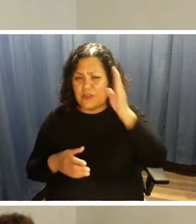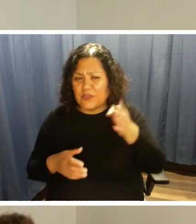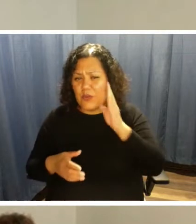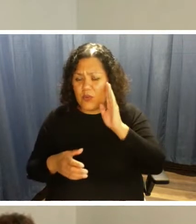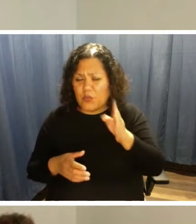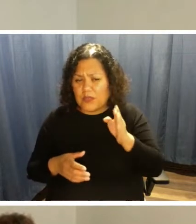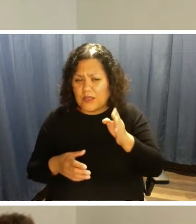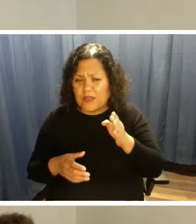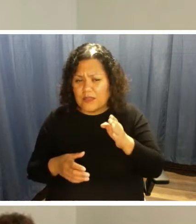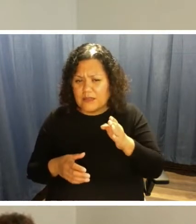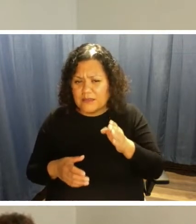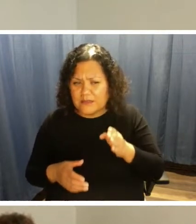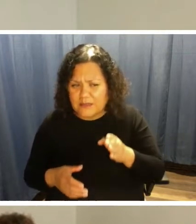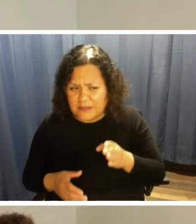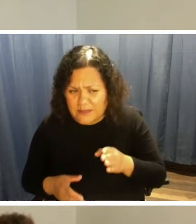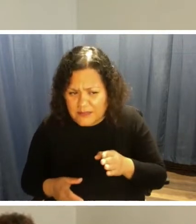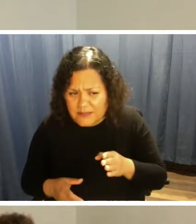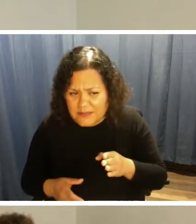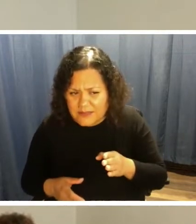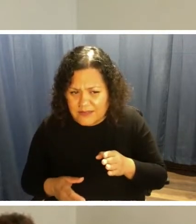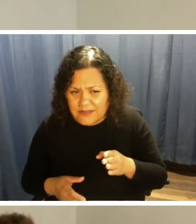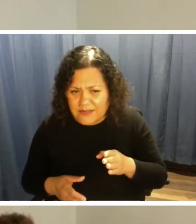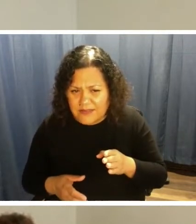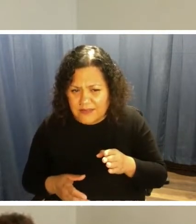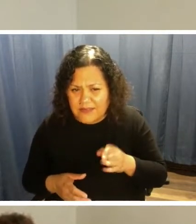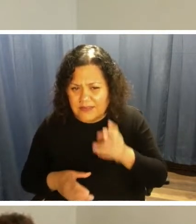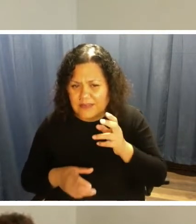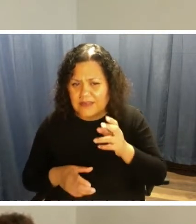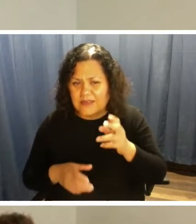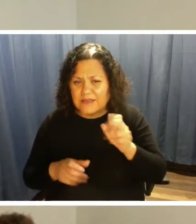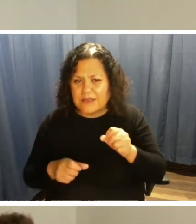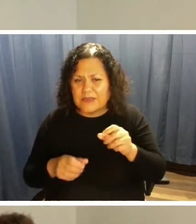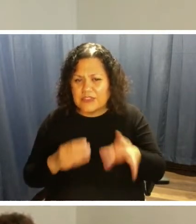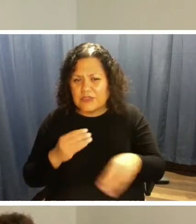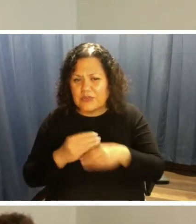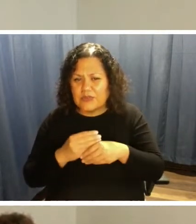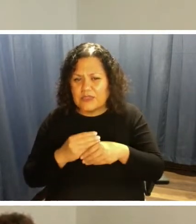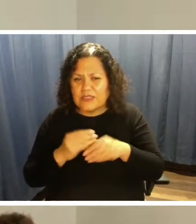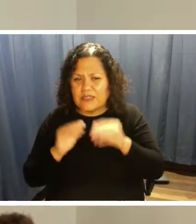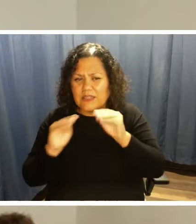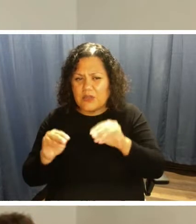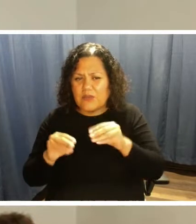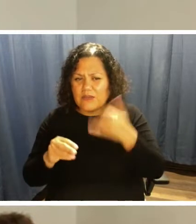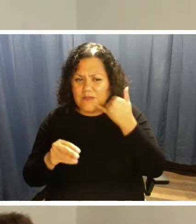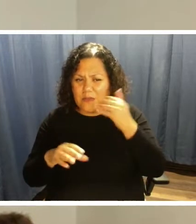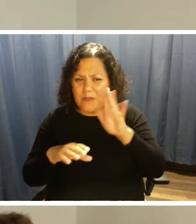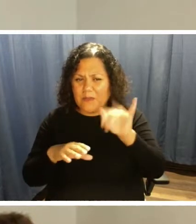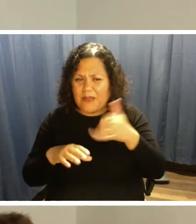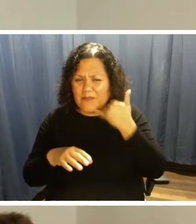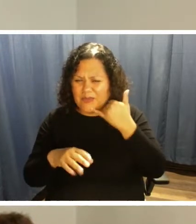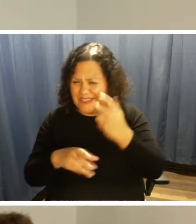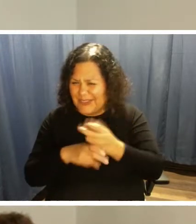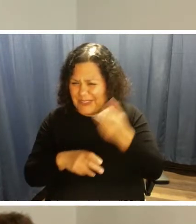possible to payment the GoCard by phone? Is my credit card?